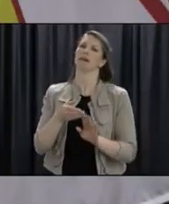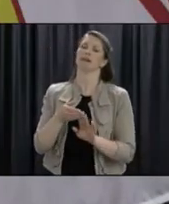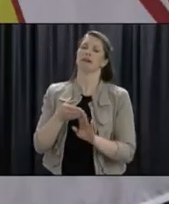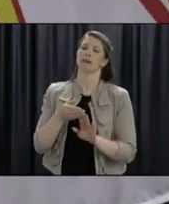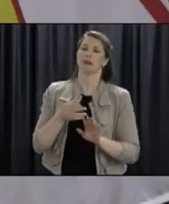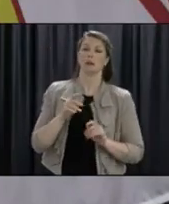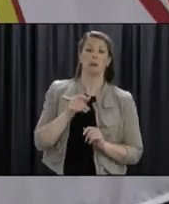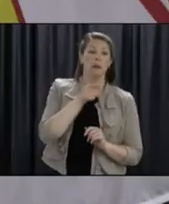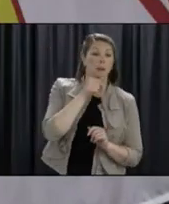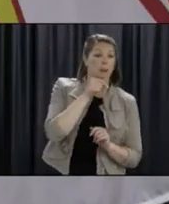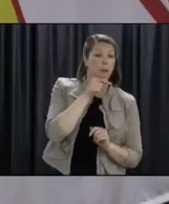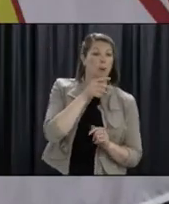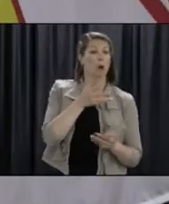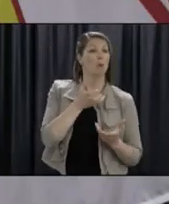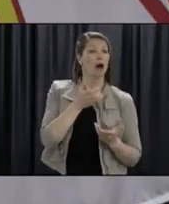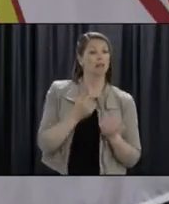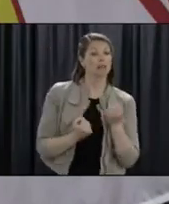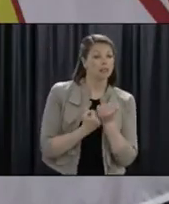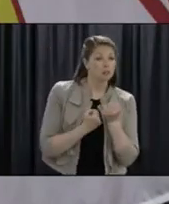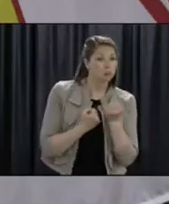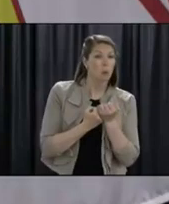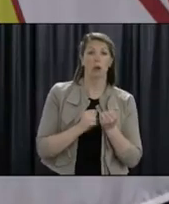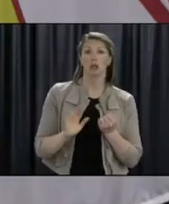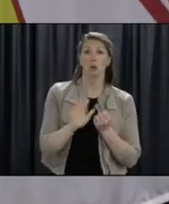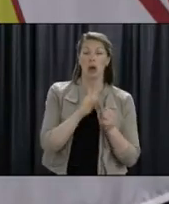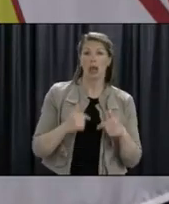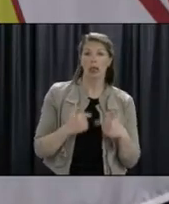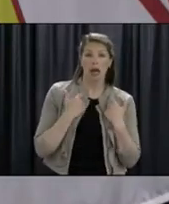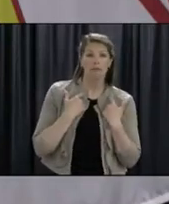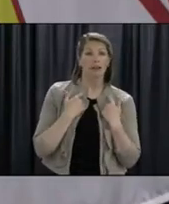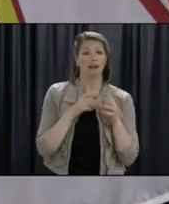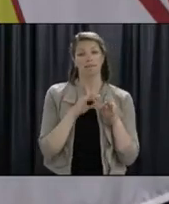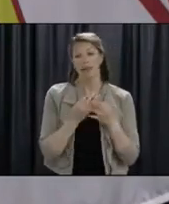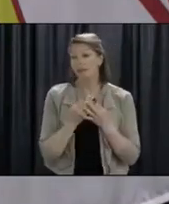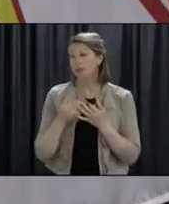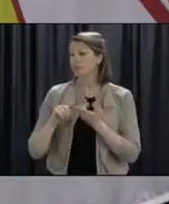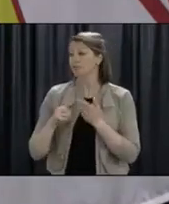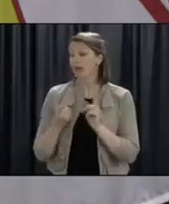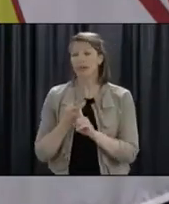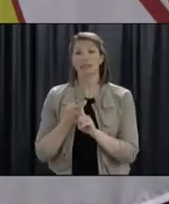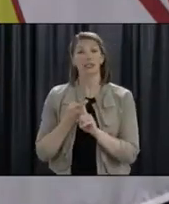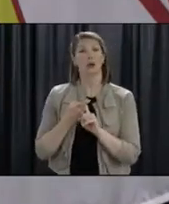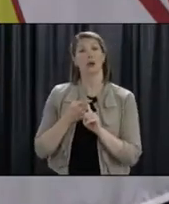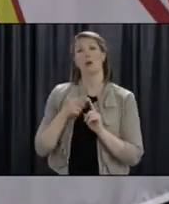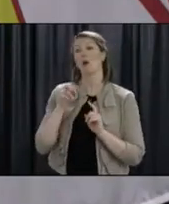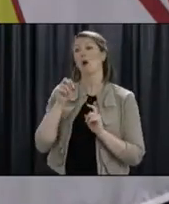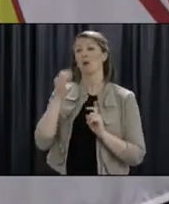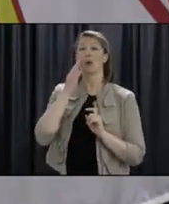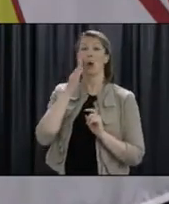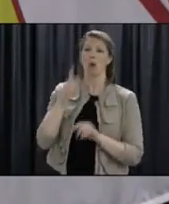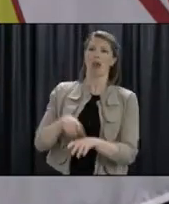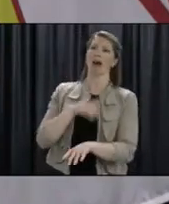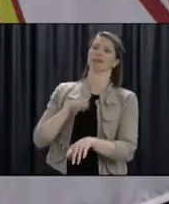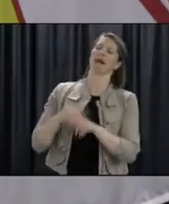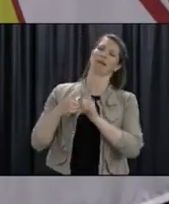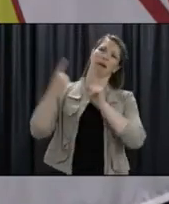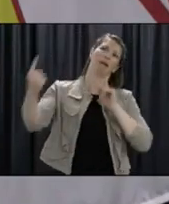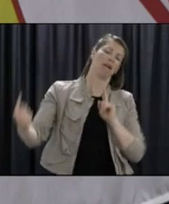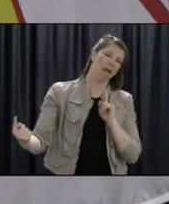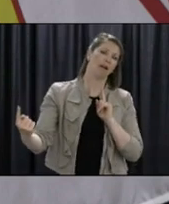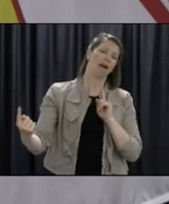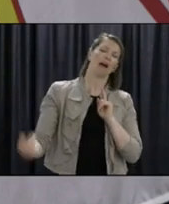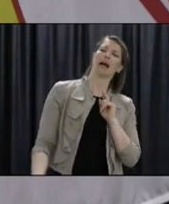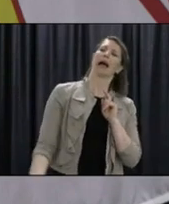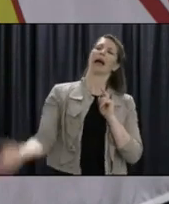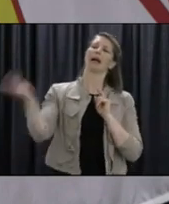people around you that you, that support you best in your life, and the people that you, you know, that you're looking forward to seeing. It's really about making sure you look